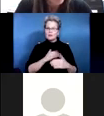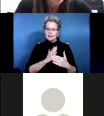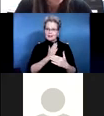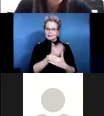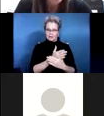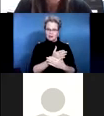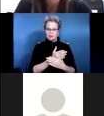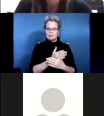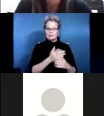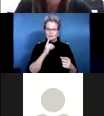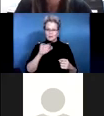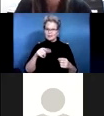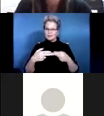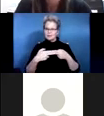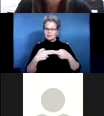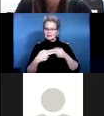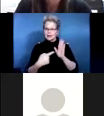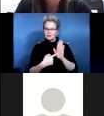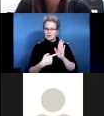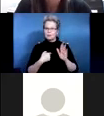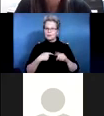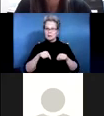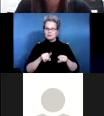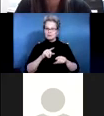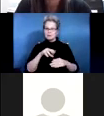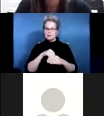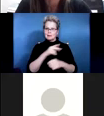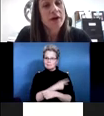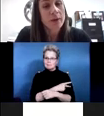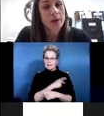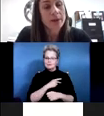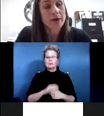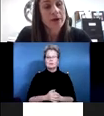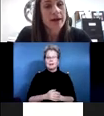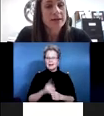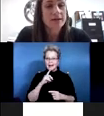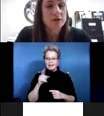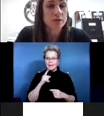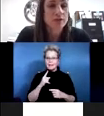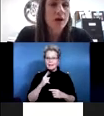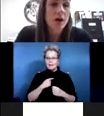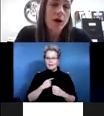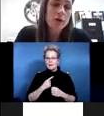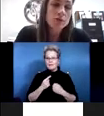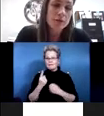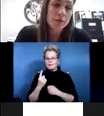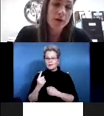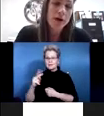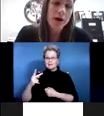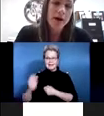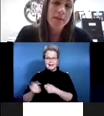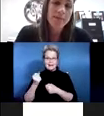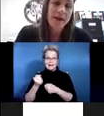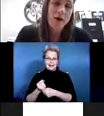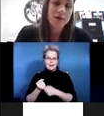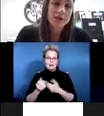slide here, but also followed by the outpatient services, the two year follow along period that individuals are eligible for,